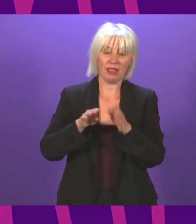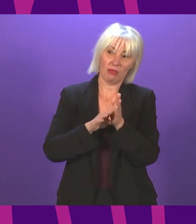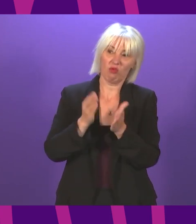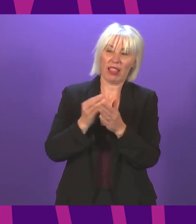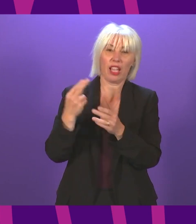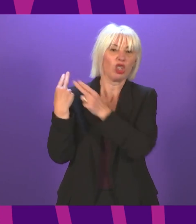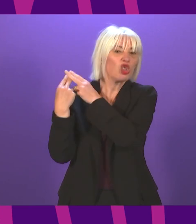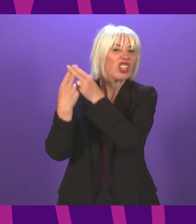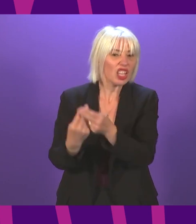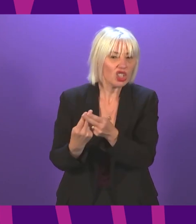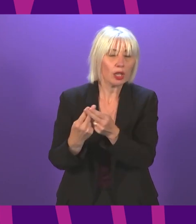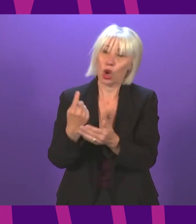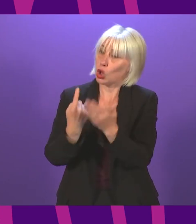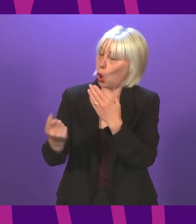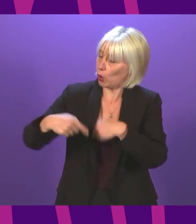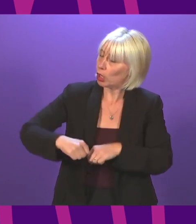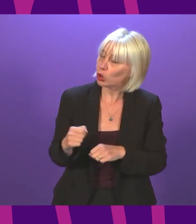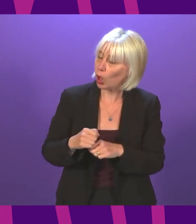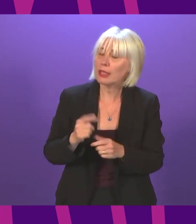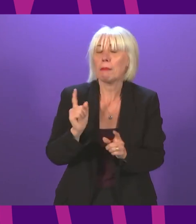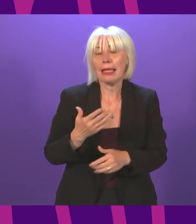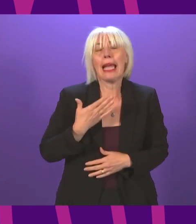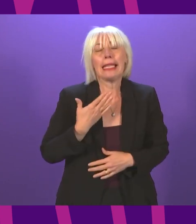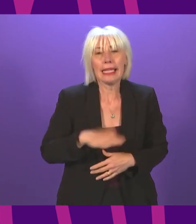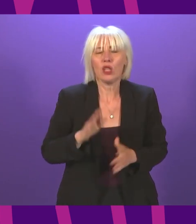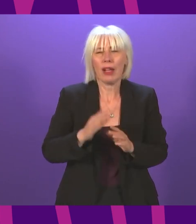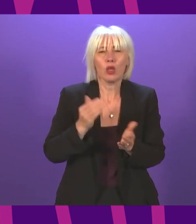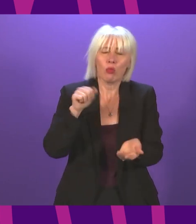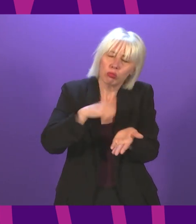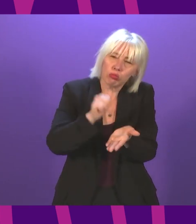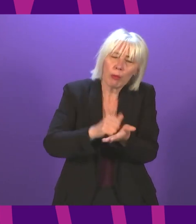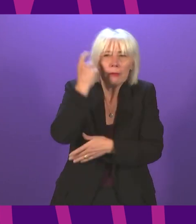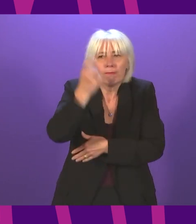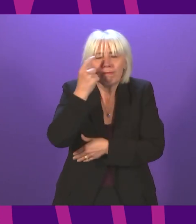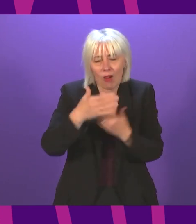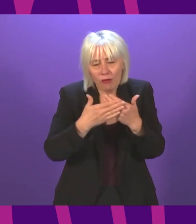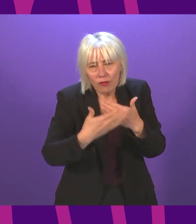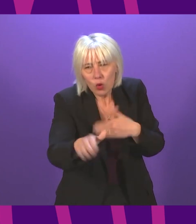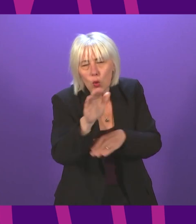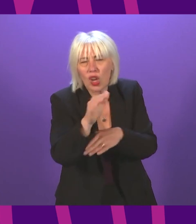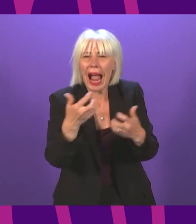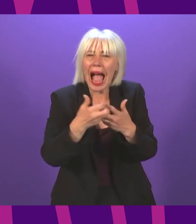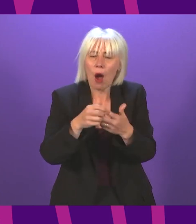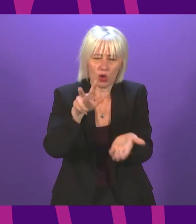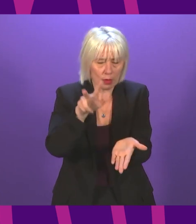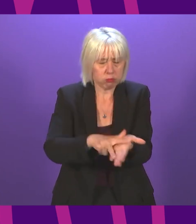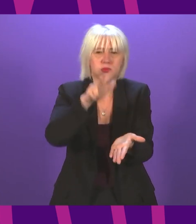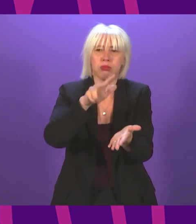the Scottish educational tradition. There is a need, I think, to properly consider for the future how we certificate the